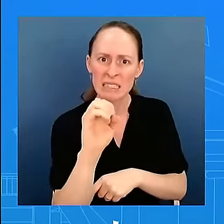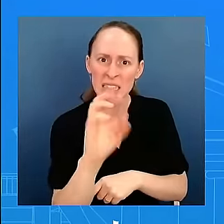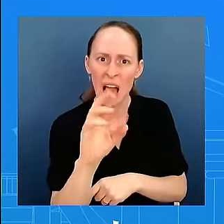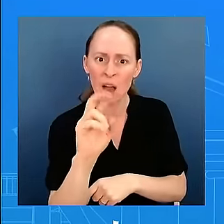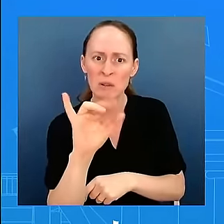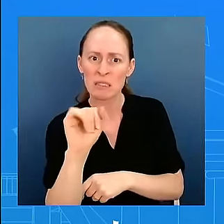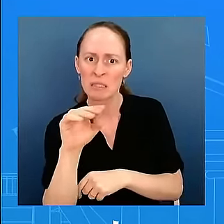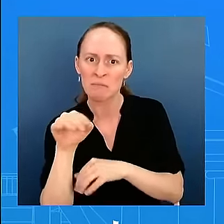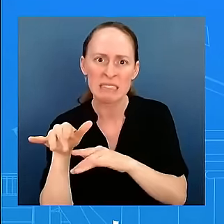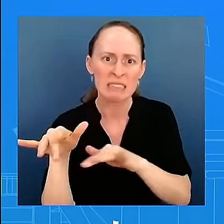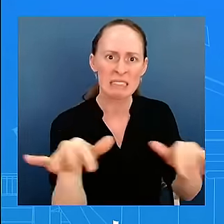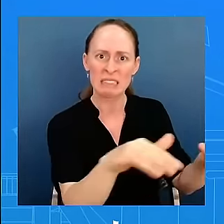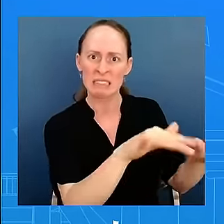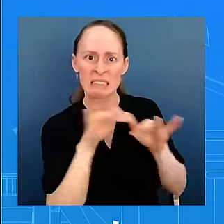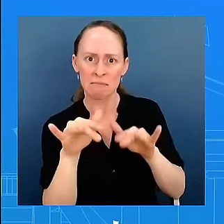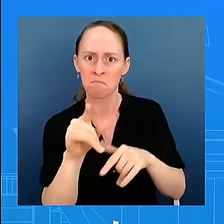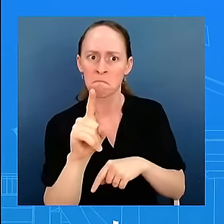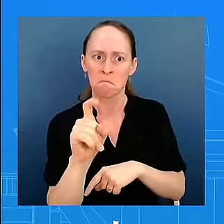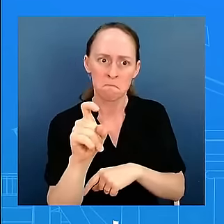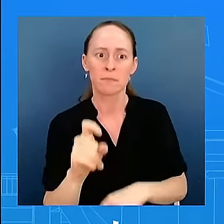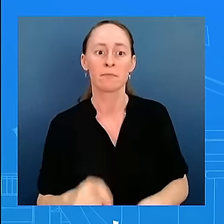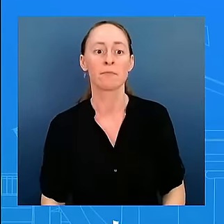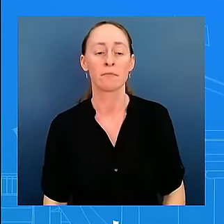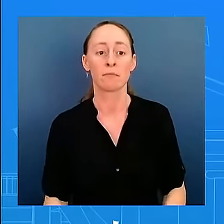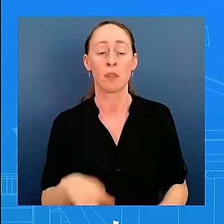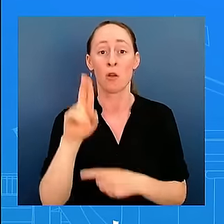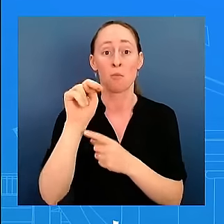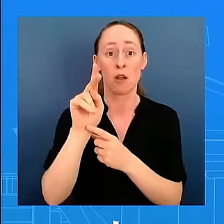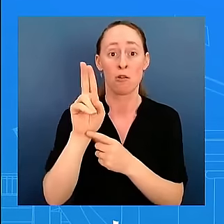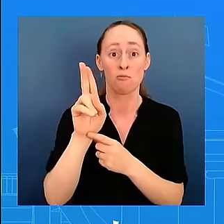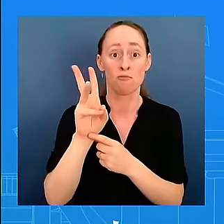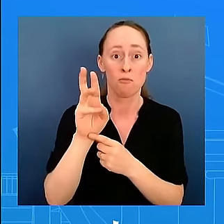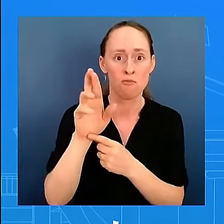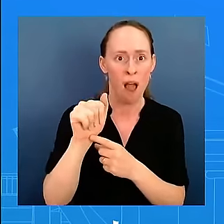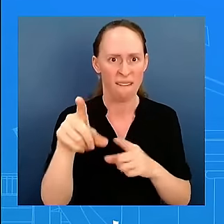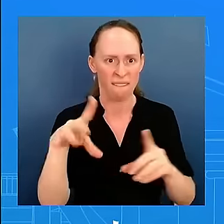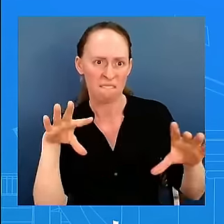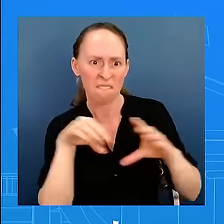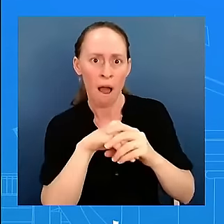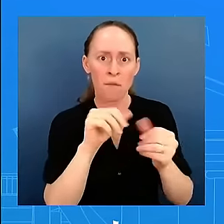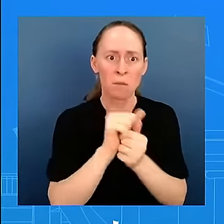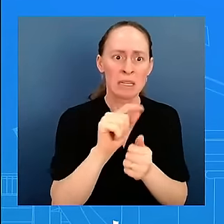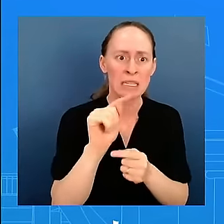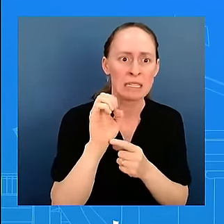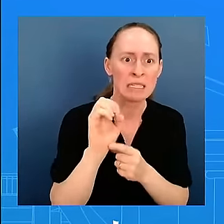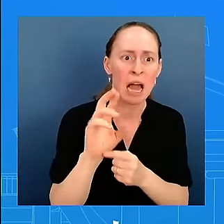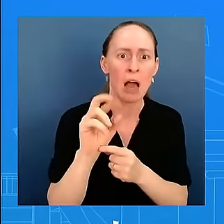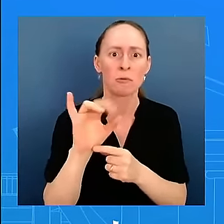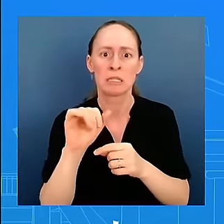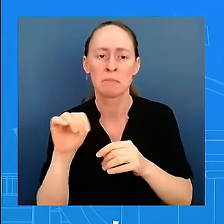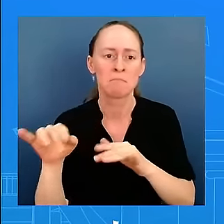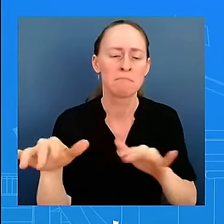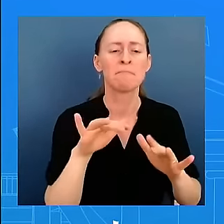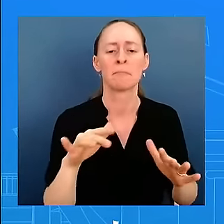Now, there has been an investigation done to some of their employees, and I understand that there's been some additional